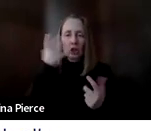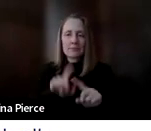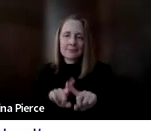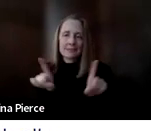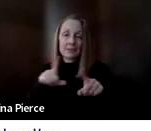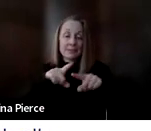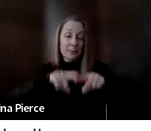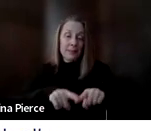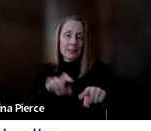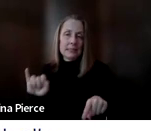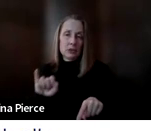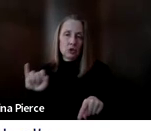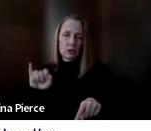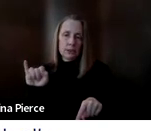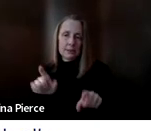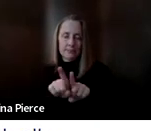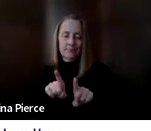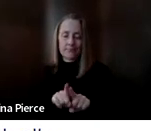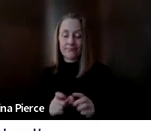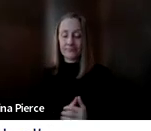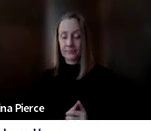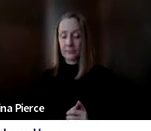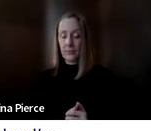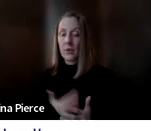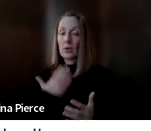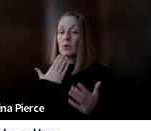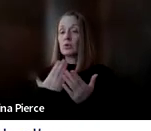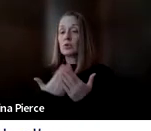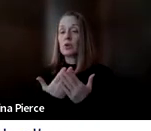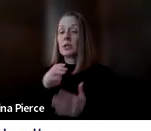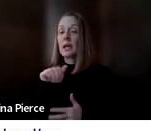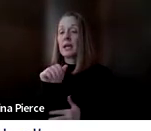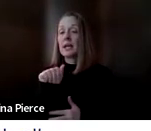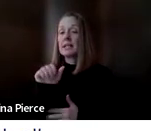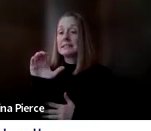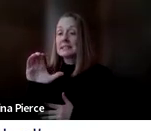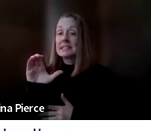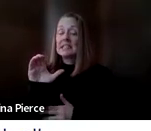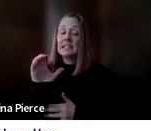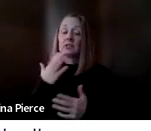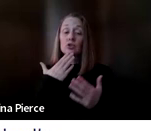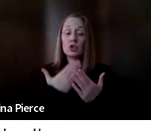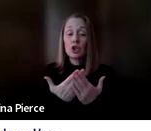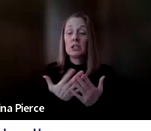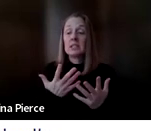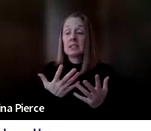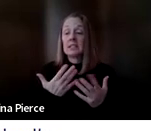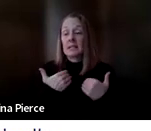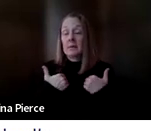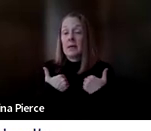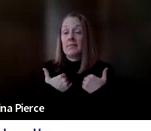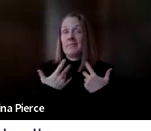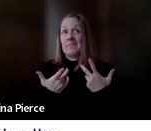insurance as well. Now, a good AAC evaluation is often interdisciplinary, which means that includes not only the